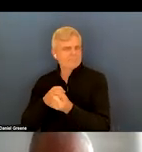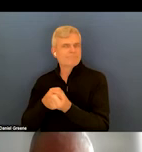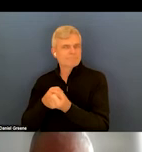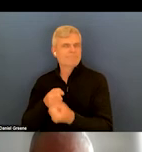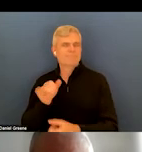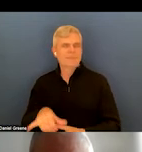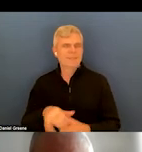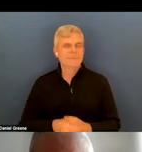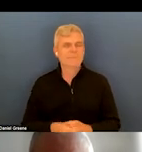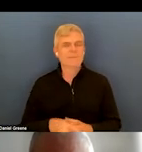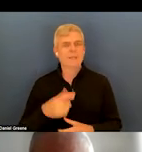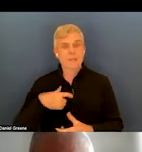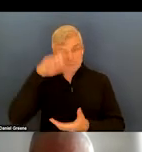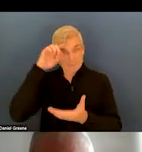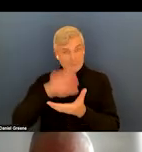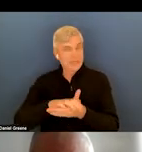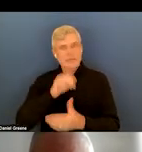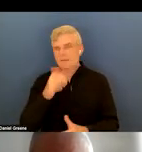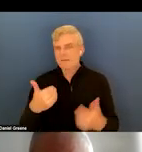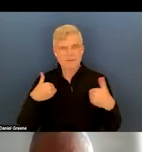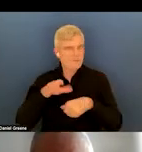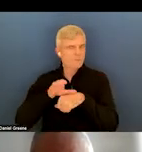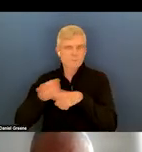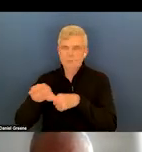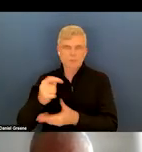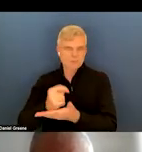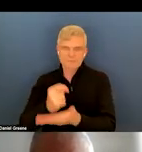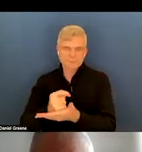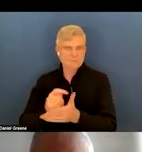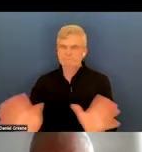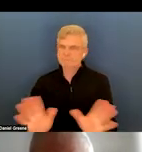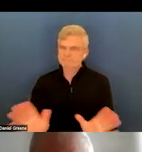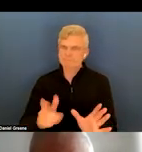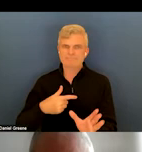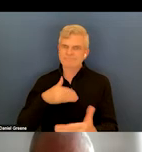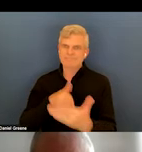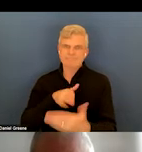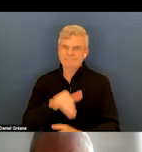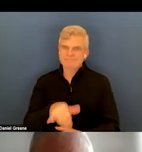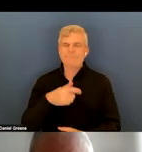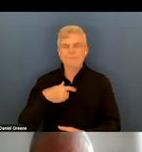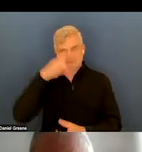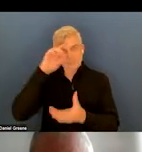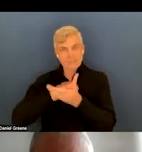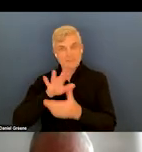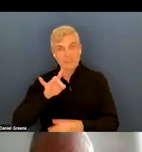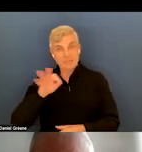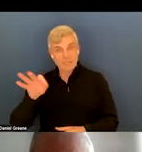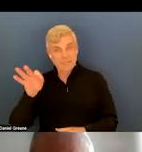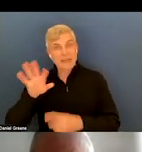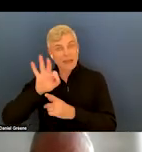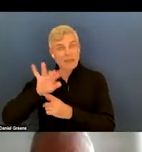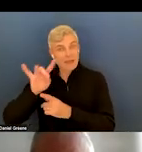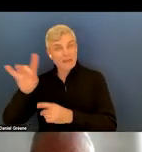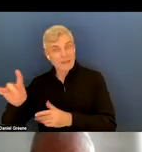in not having forced treatments, and I think that 988 is our gateway to finally having choice